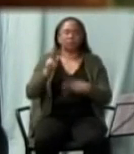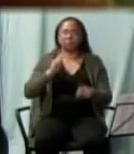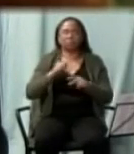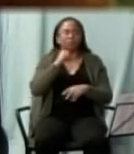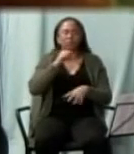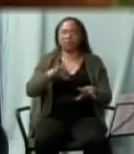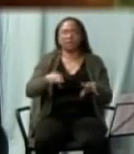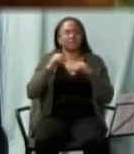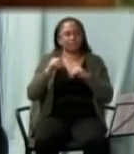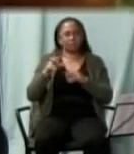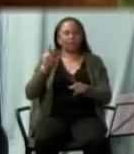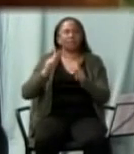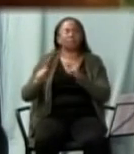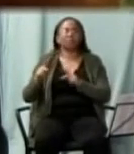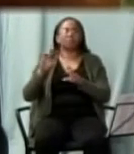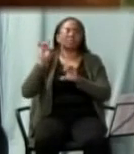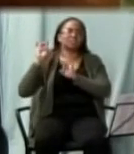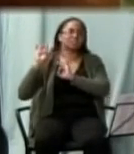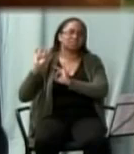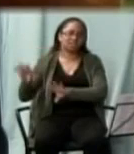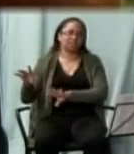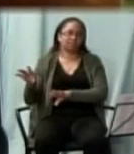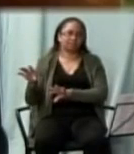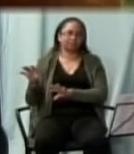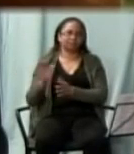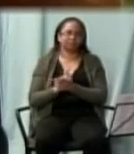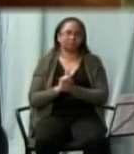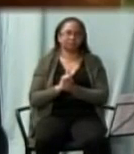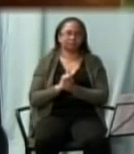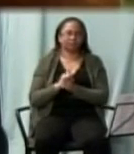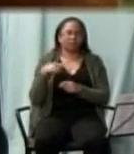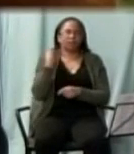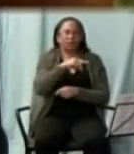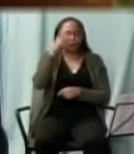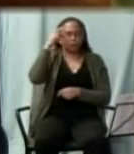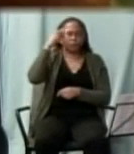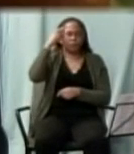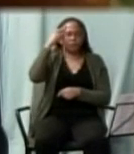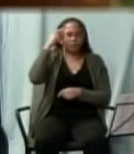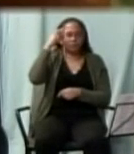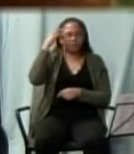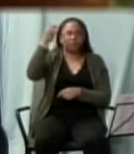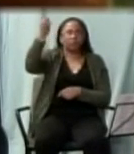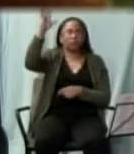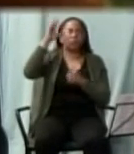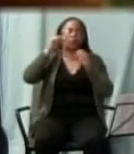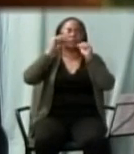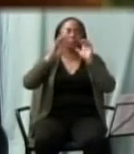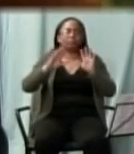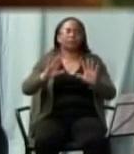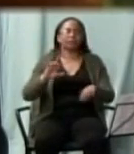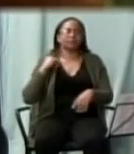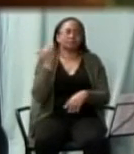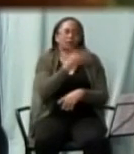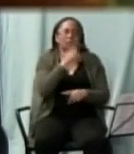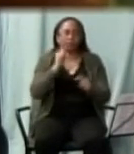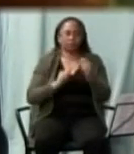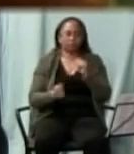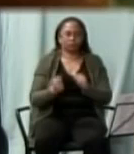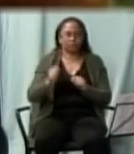let us reflect on the blessings that the Lord has given our own country